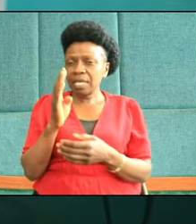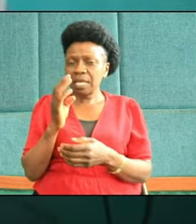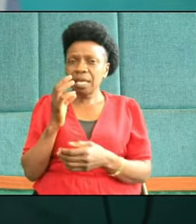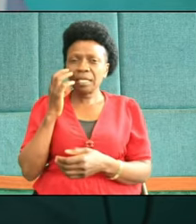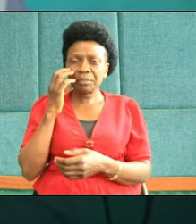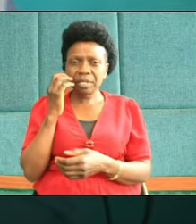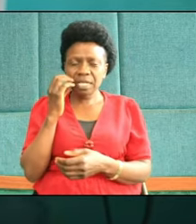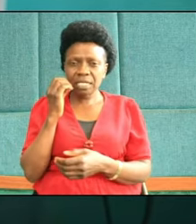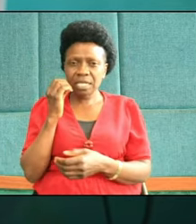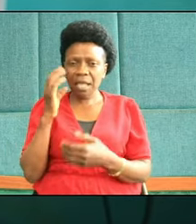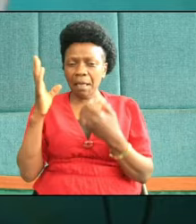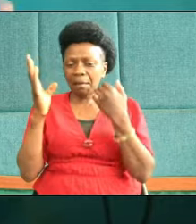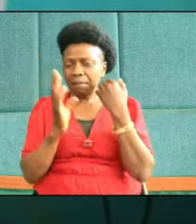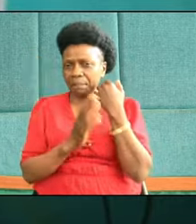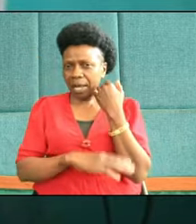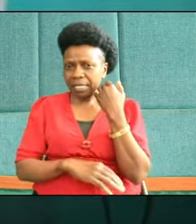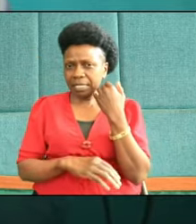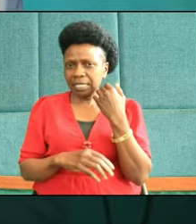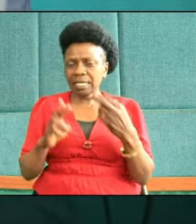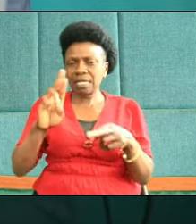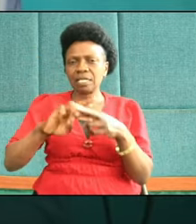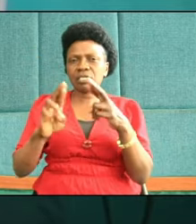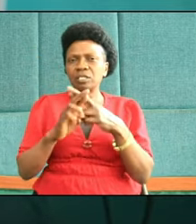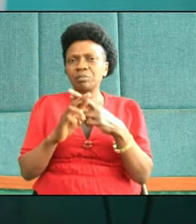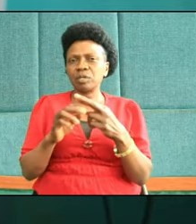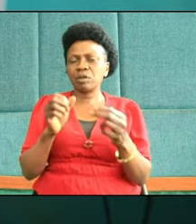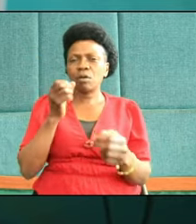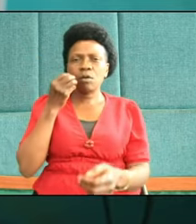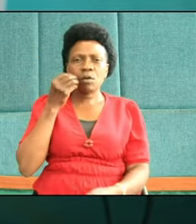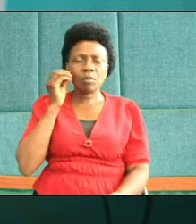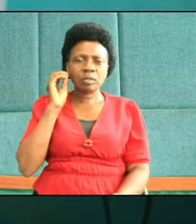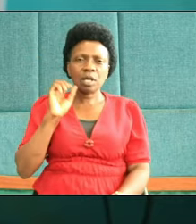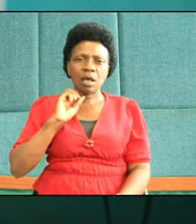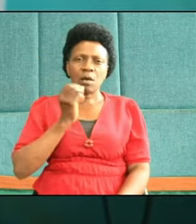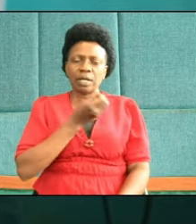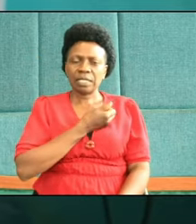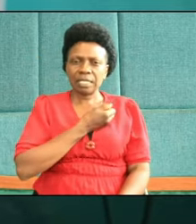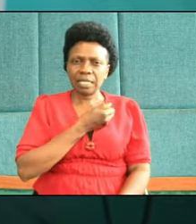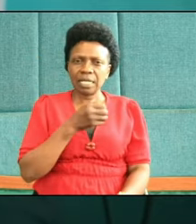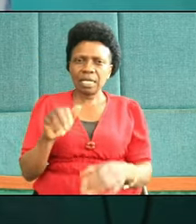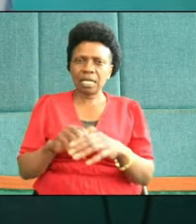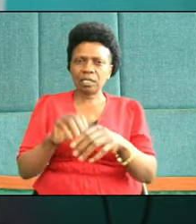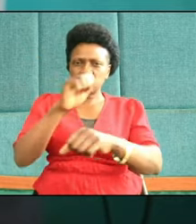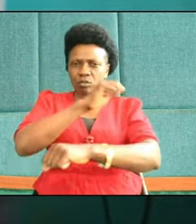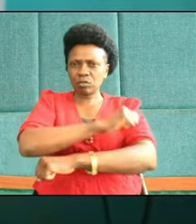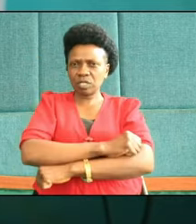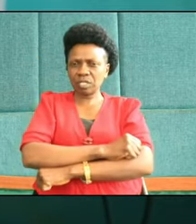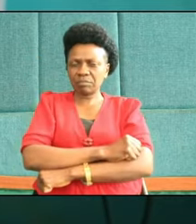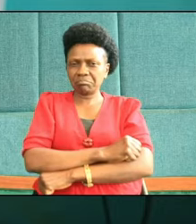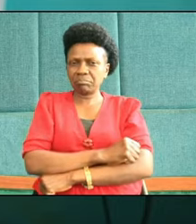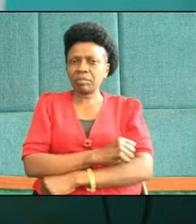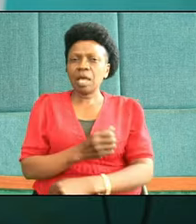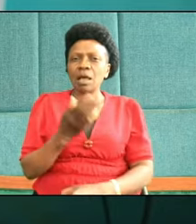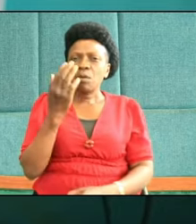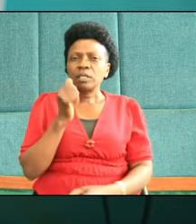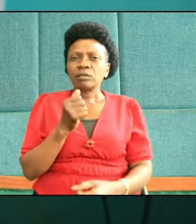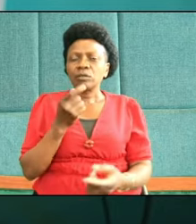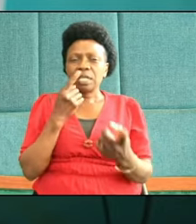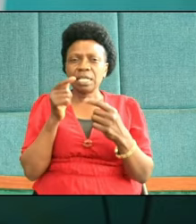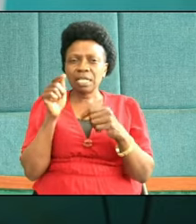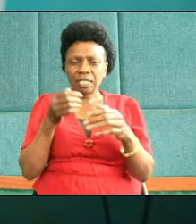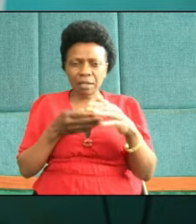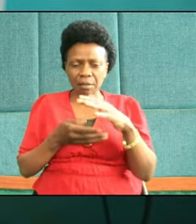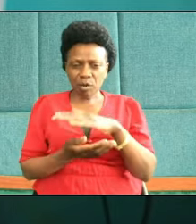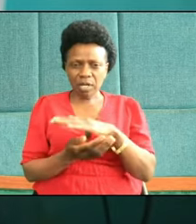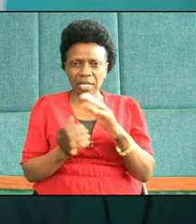in our homes, in our workplaces, in our schools, but I want to announce this morning that